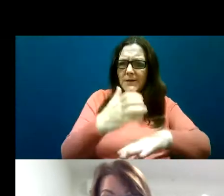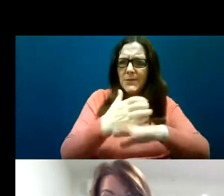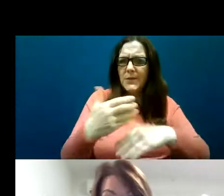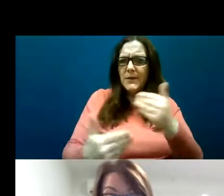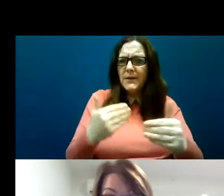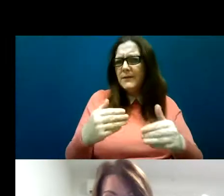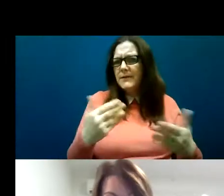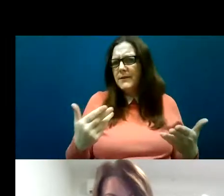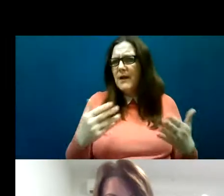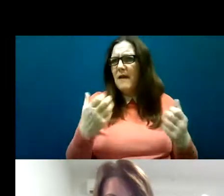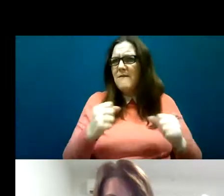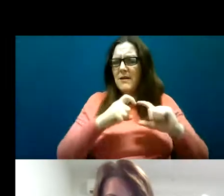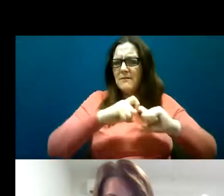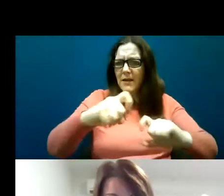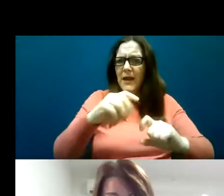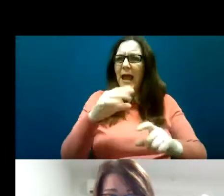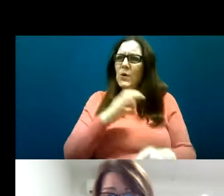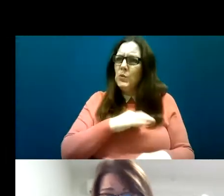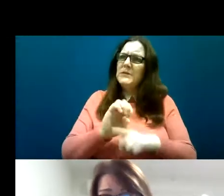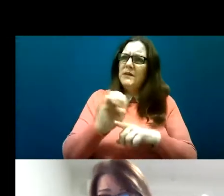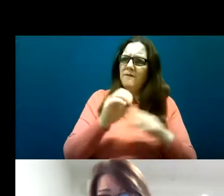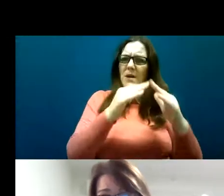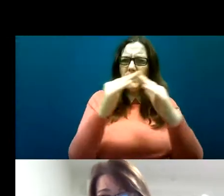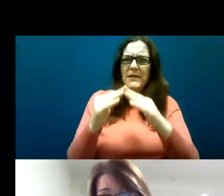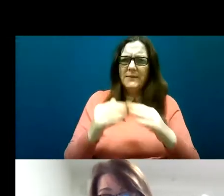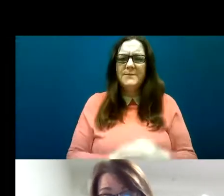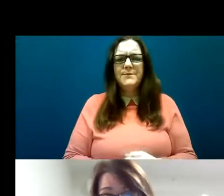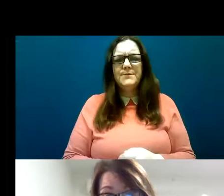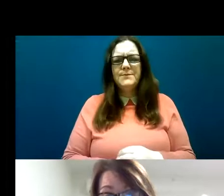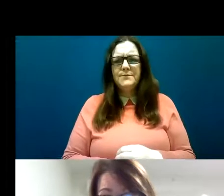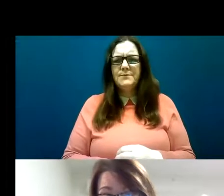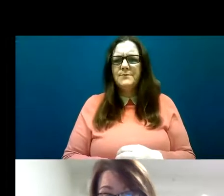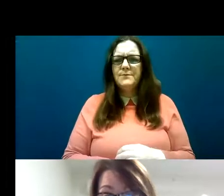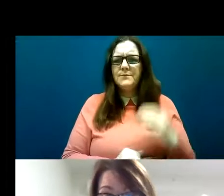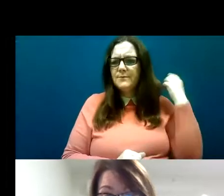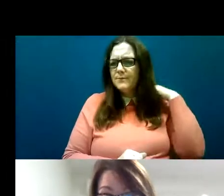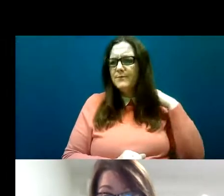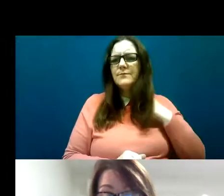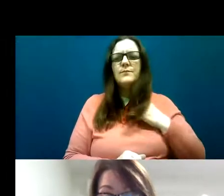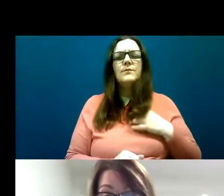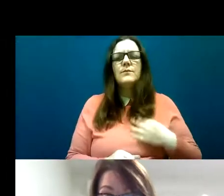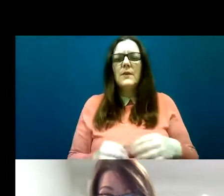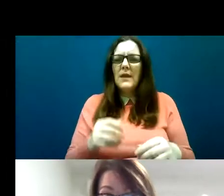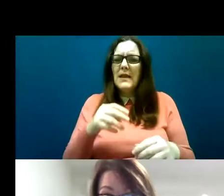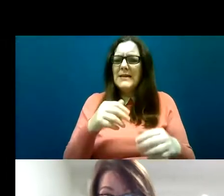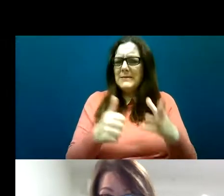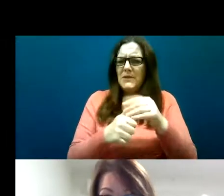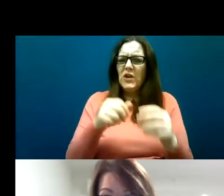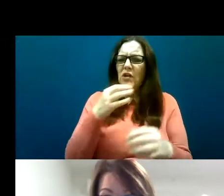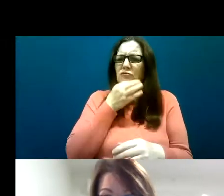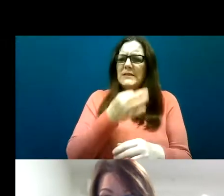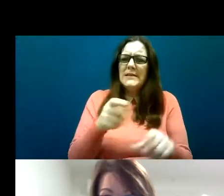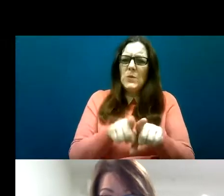placed in inadequate housing, as well as a particular issue and risk that people are facing around returning to